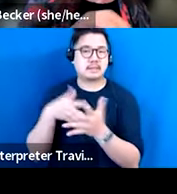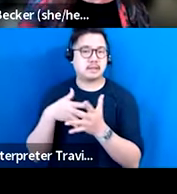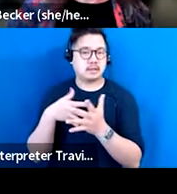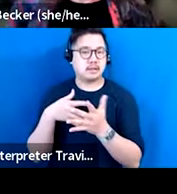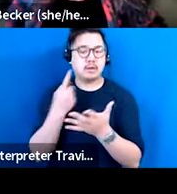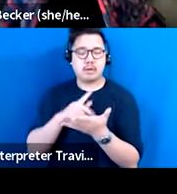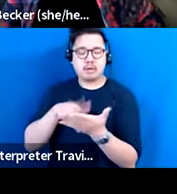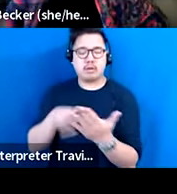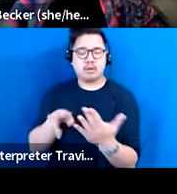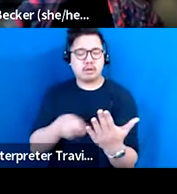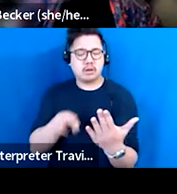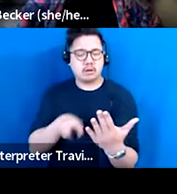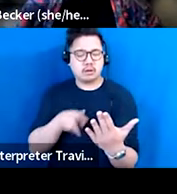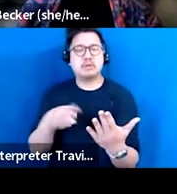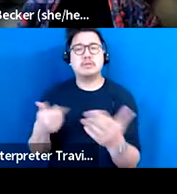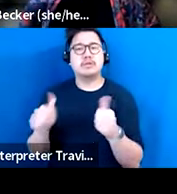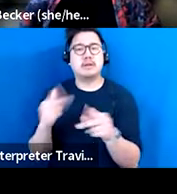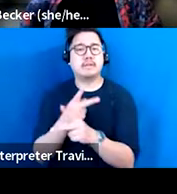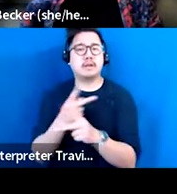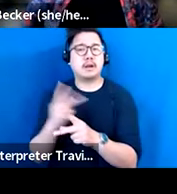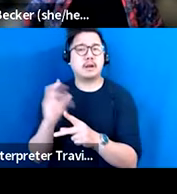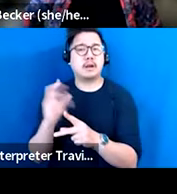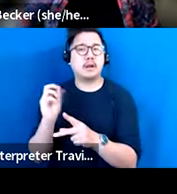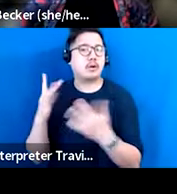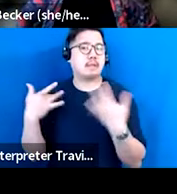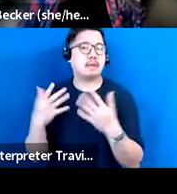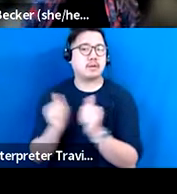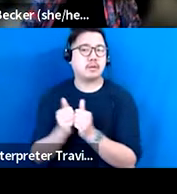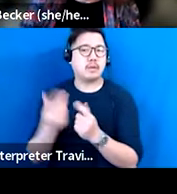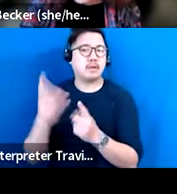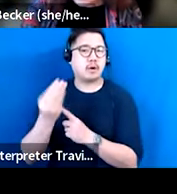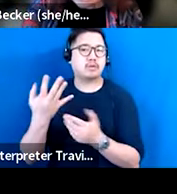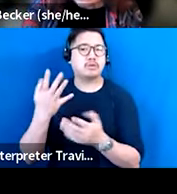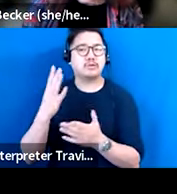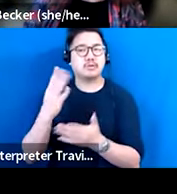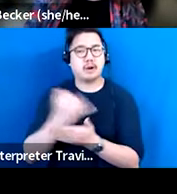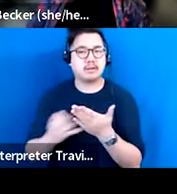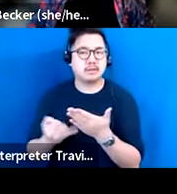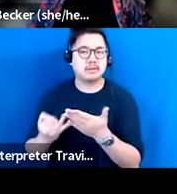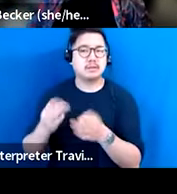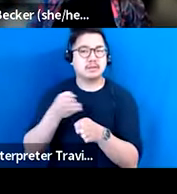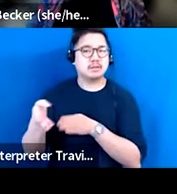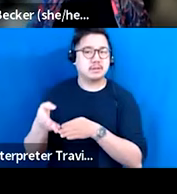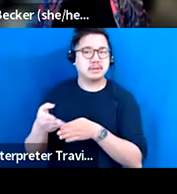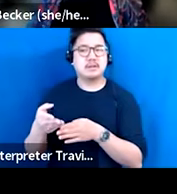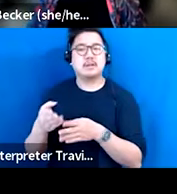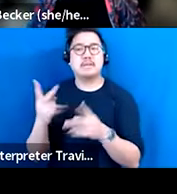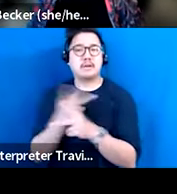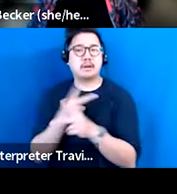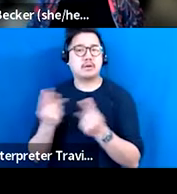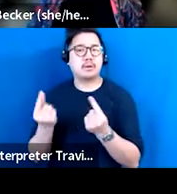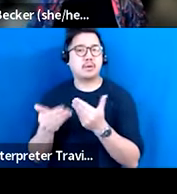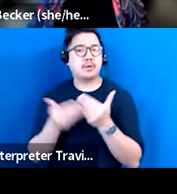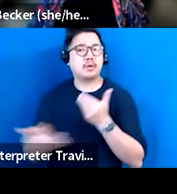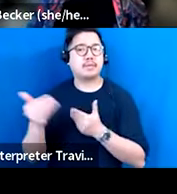on understanding what's happening with the cultural workforce and where to go from here. So there's a lot more to come, but just as a quick